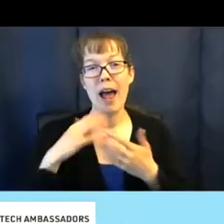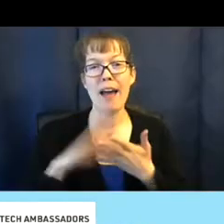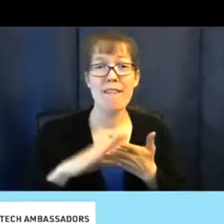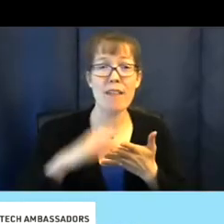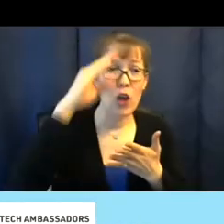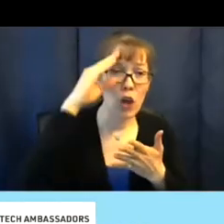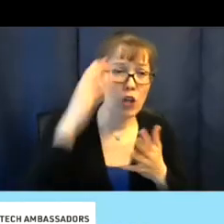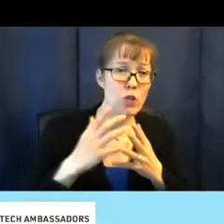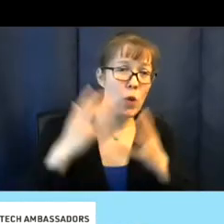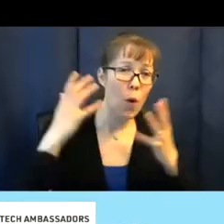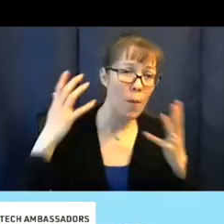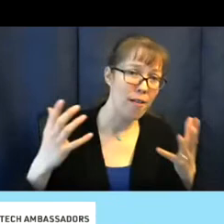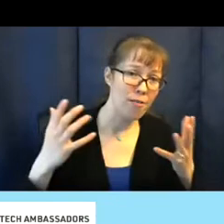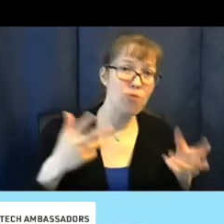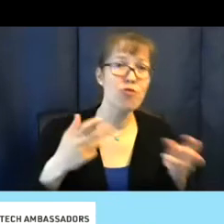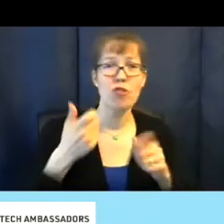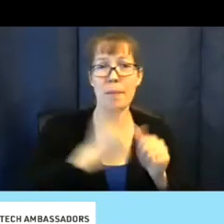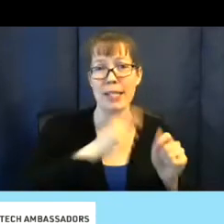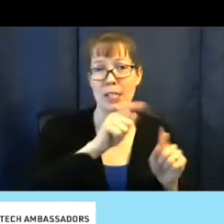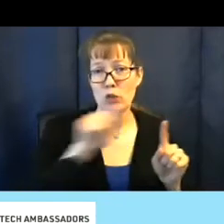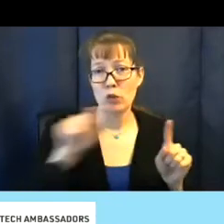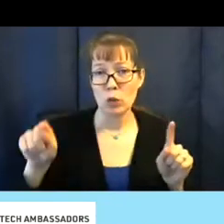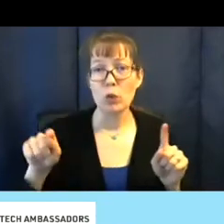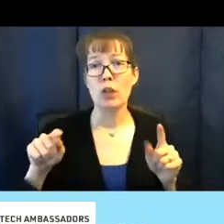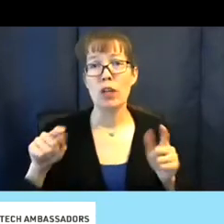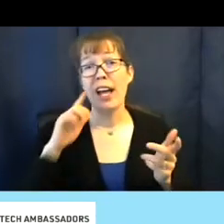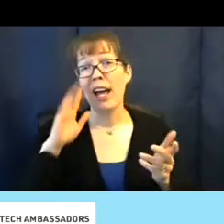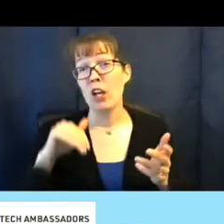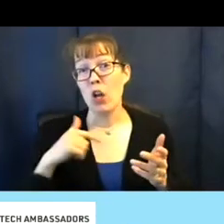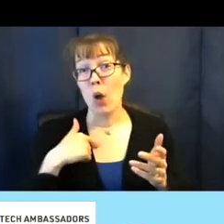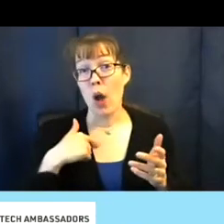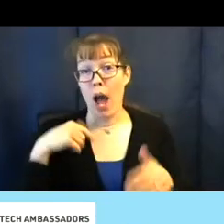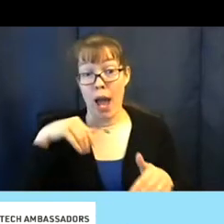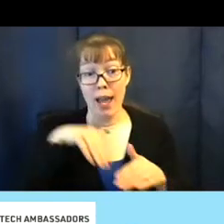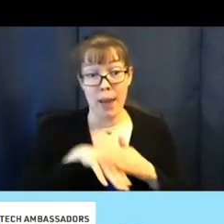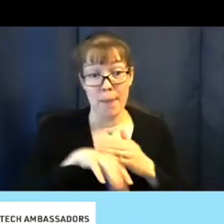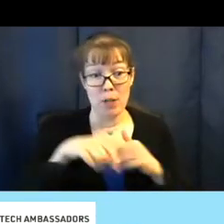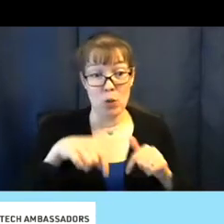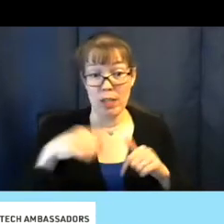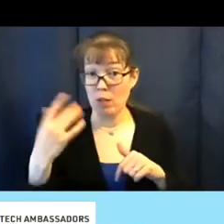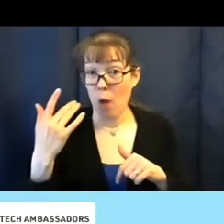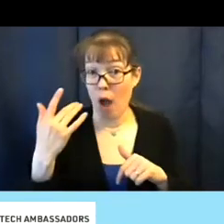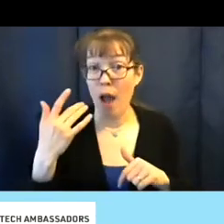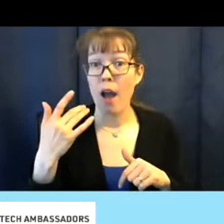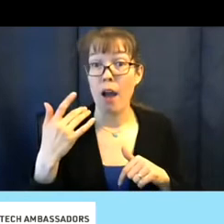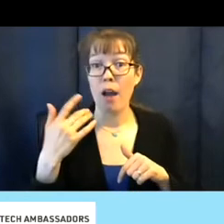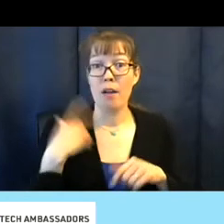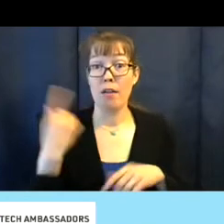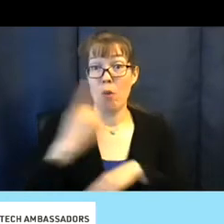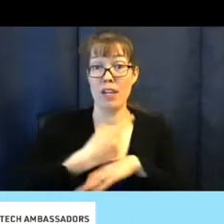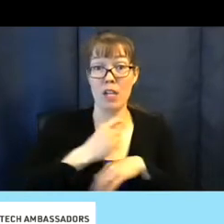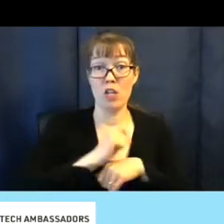much from each of you. And I, you know, I came into this because my day job, I